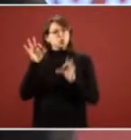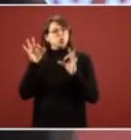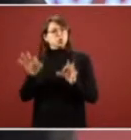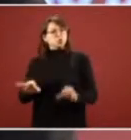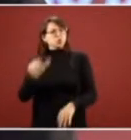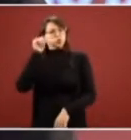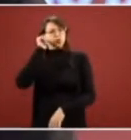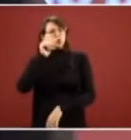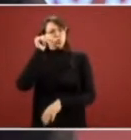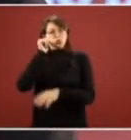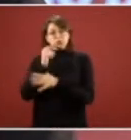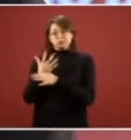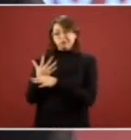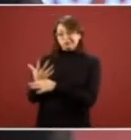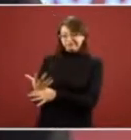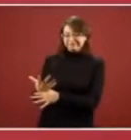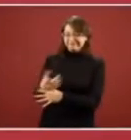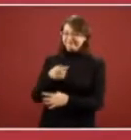have abandoned my